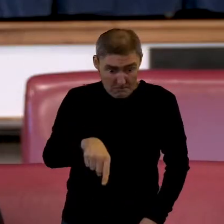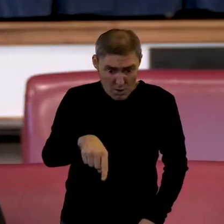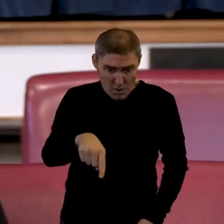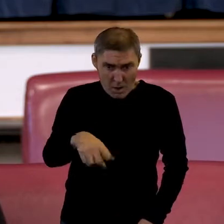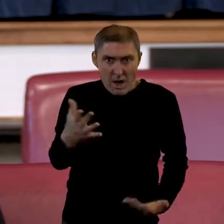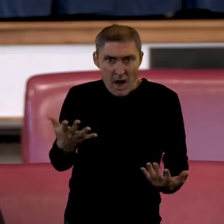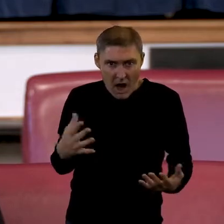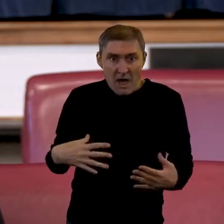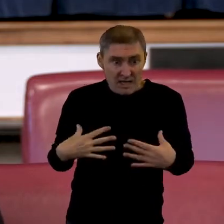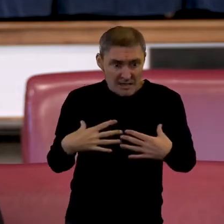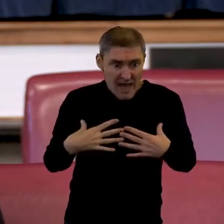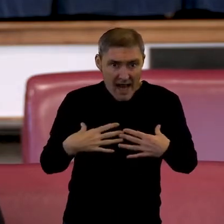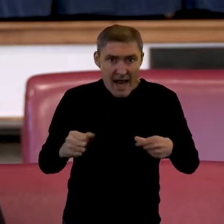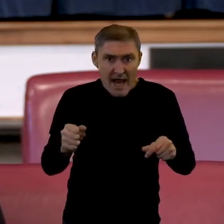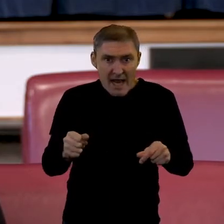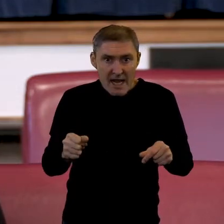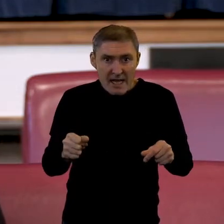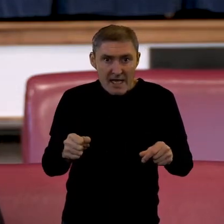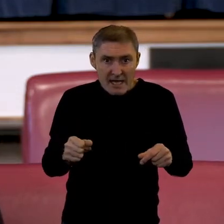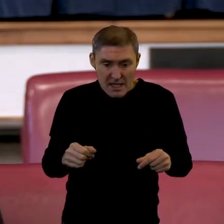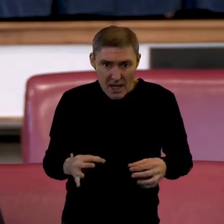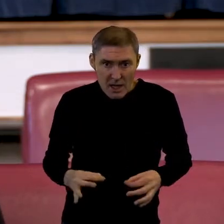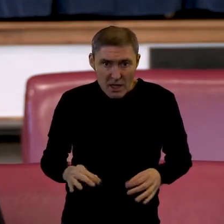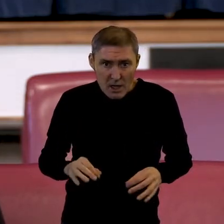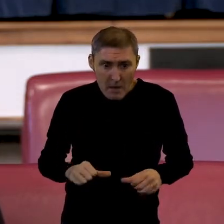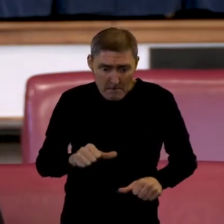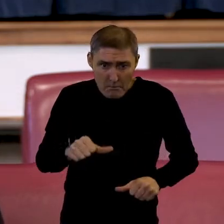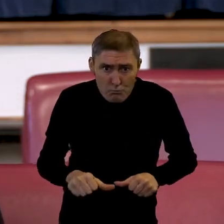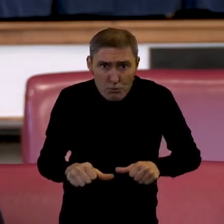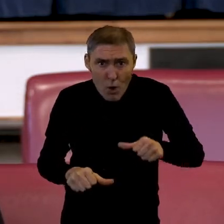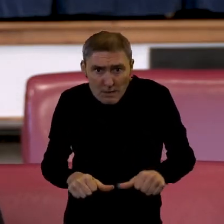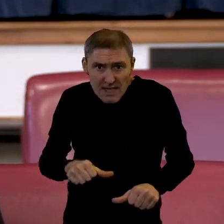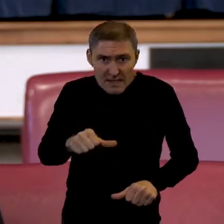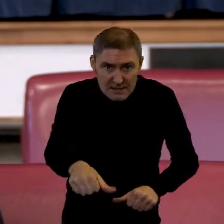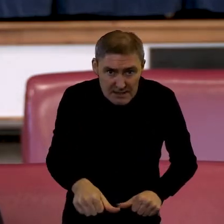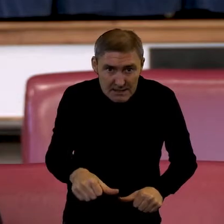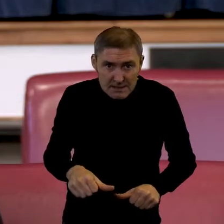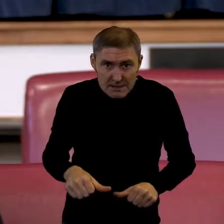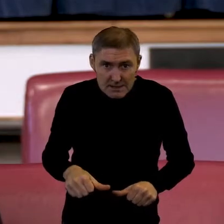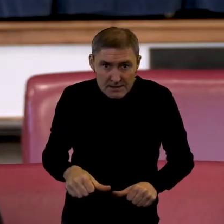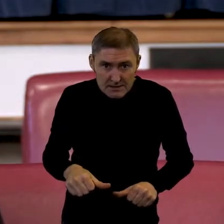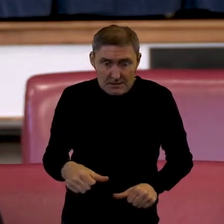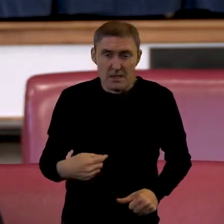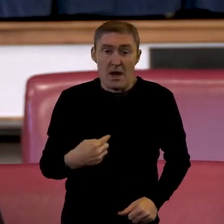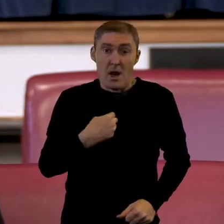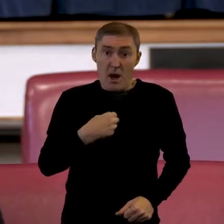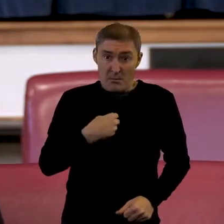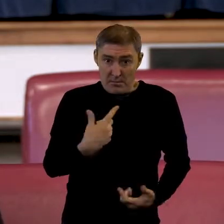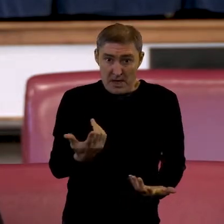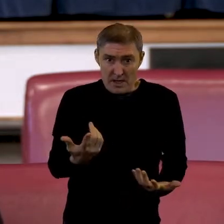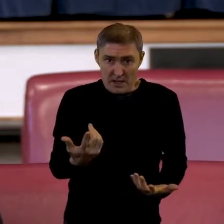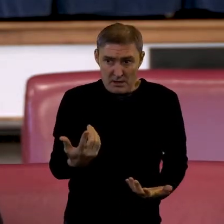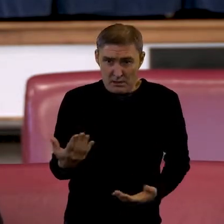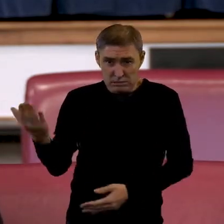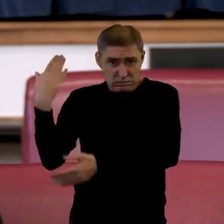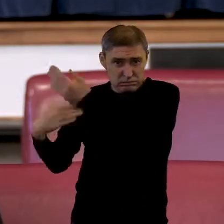strong a person you may think you are, we all need support sometimes in our lives and this was a time that I needed that support and that's where I